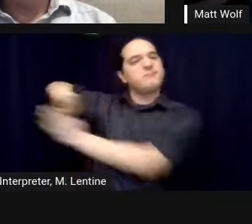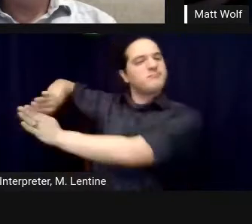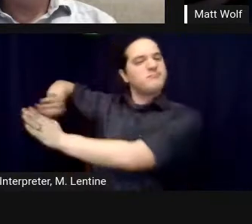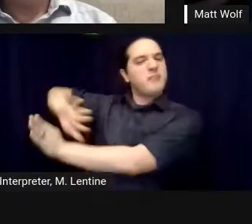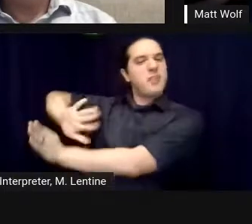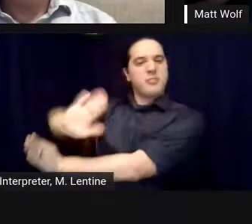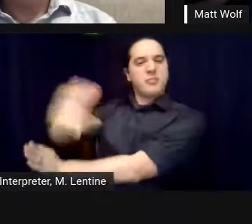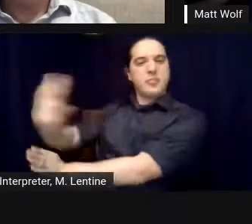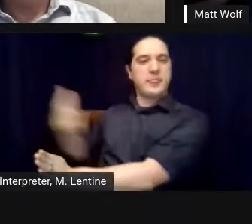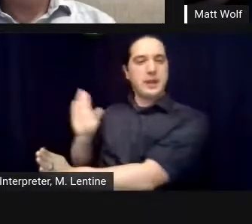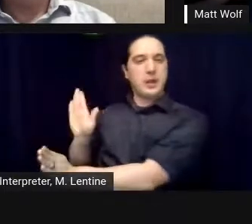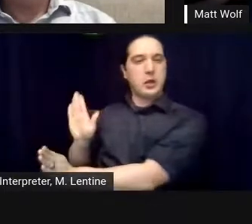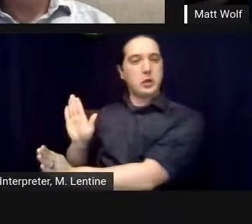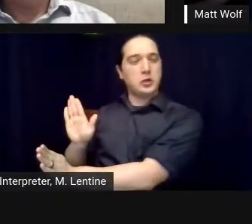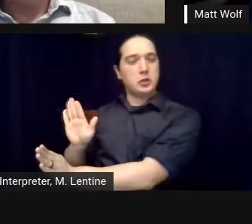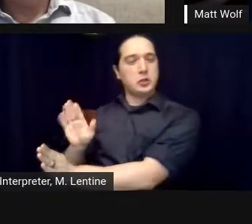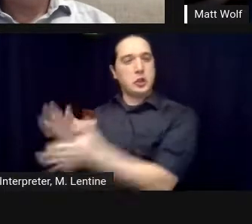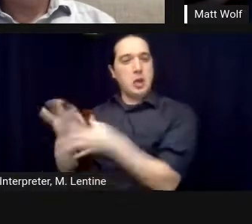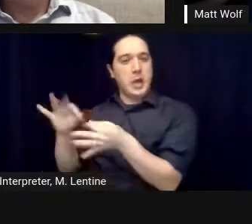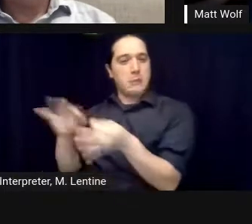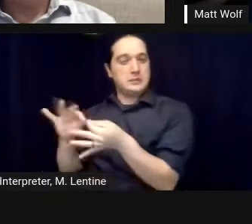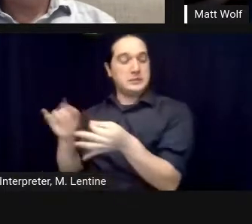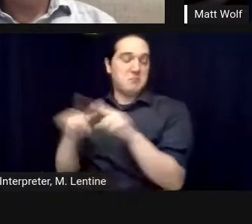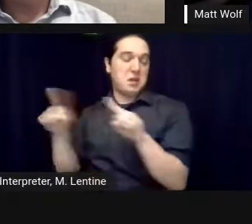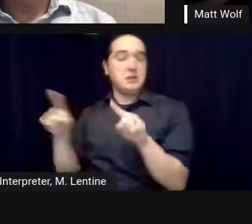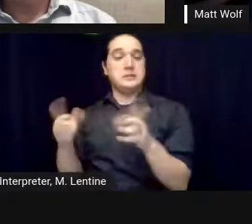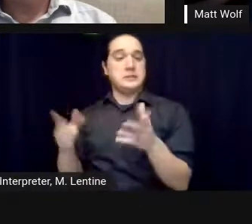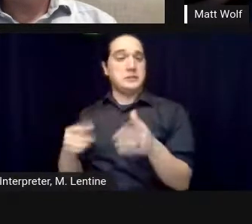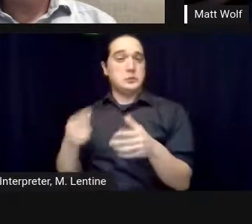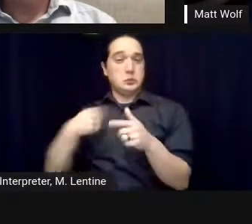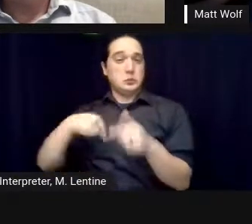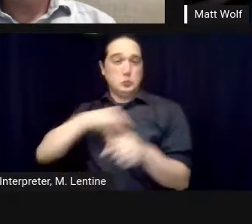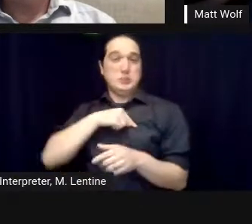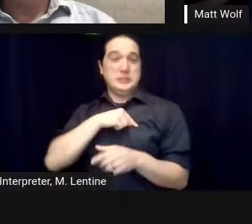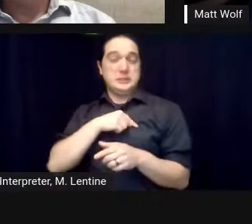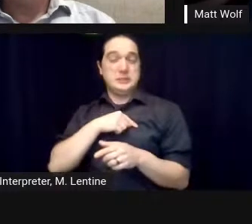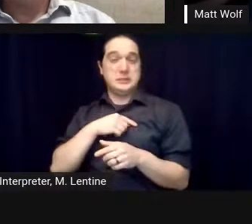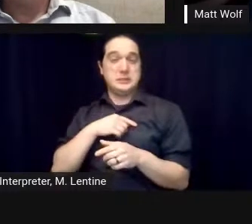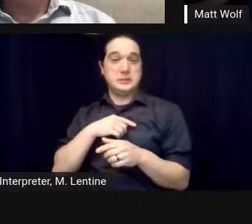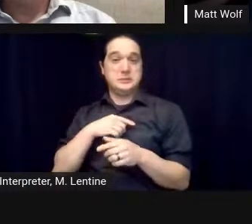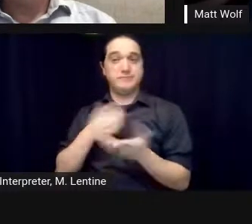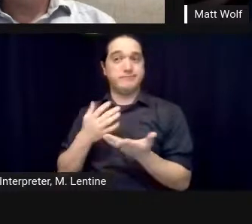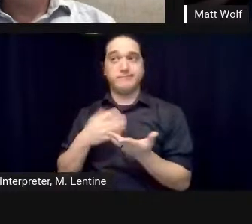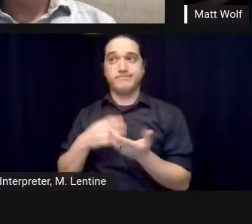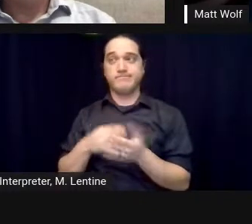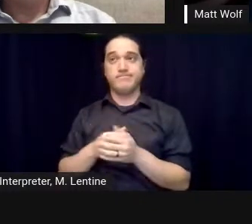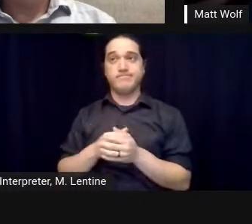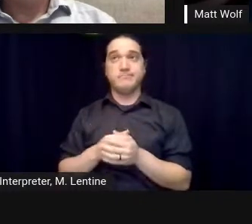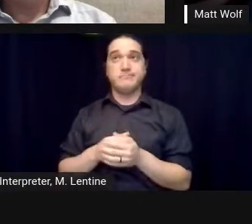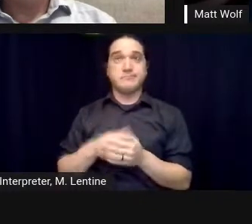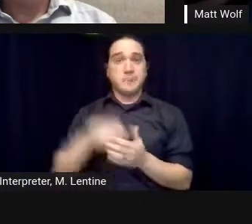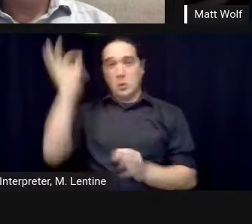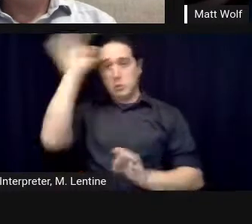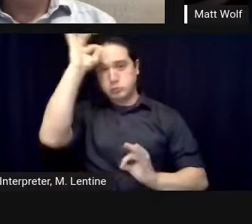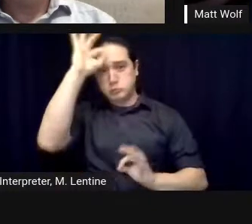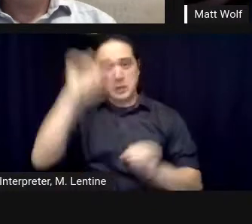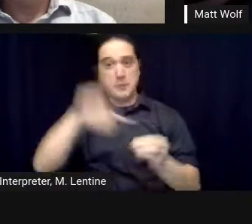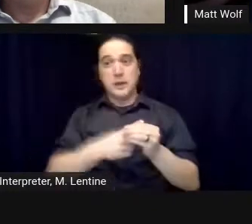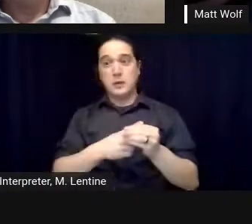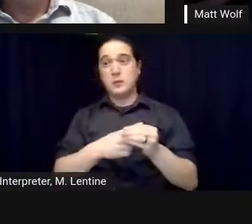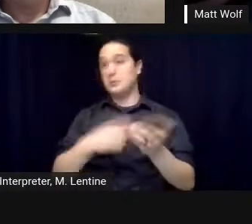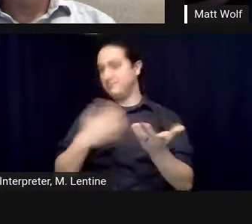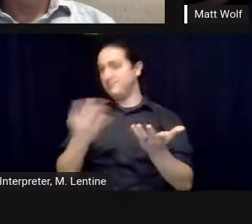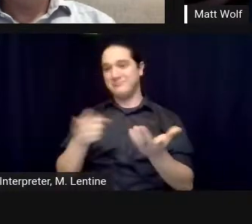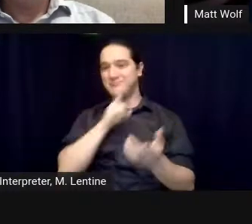the absolute unknowns that we were stepping into because we had no expectations even the eight people who went